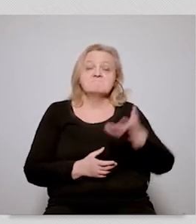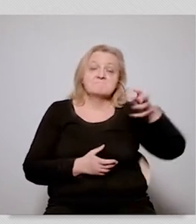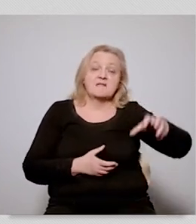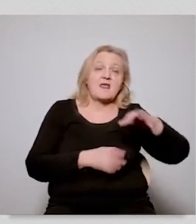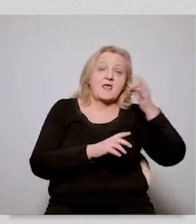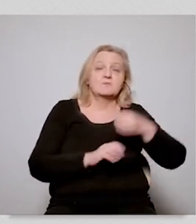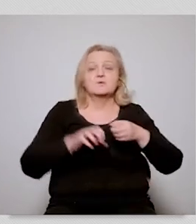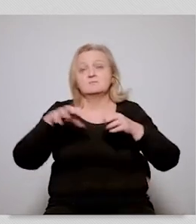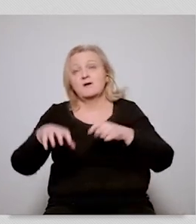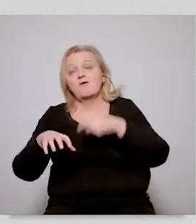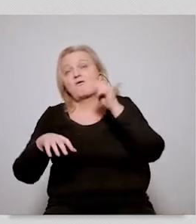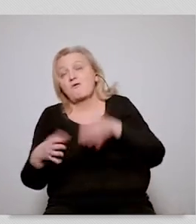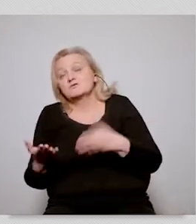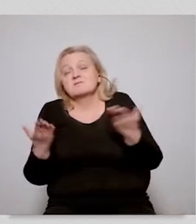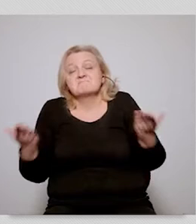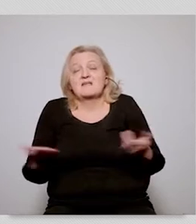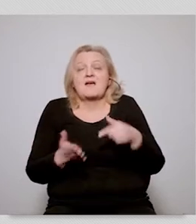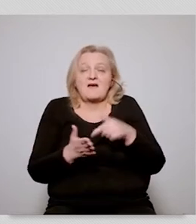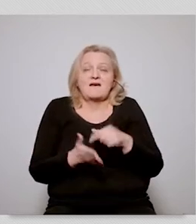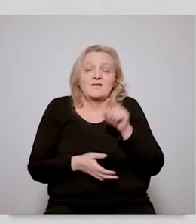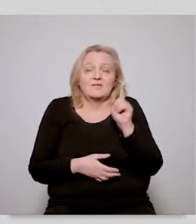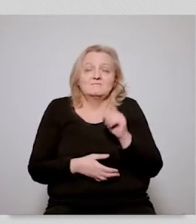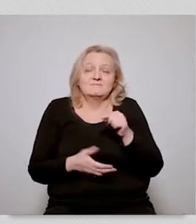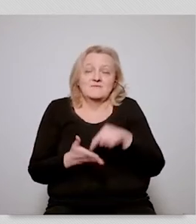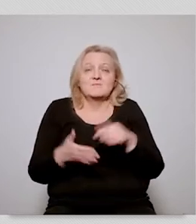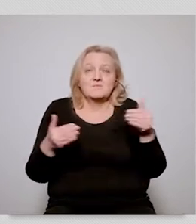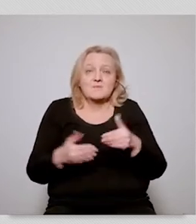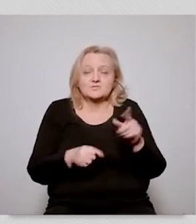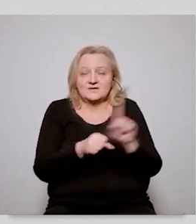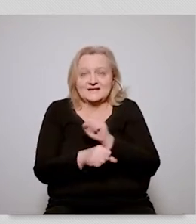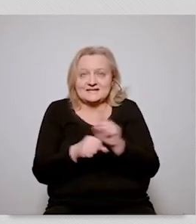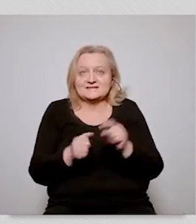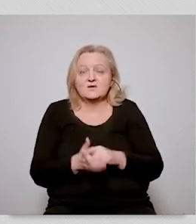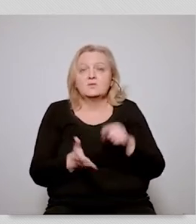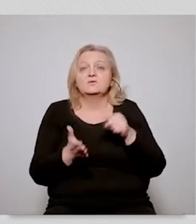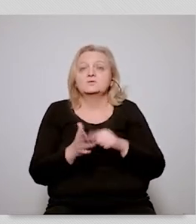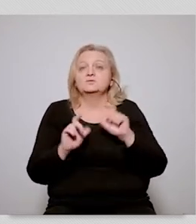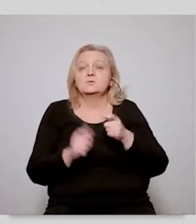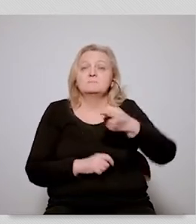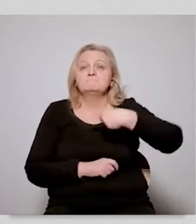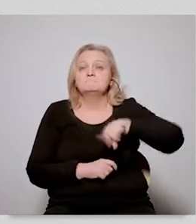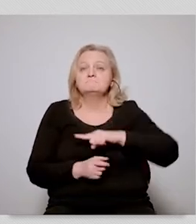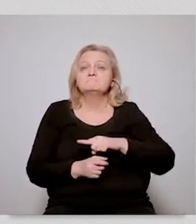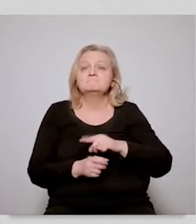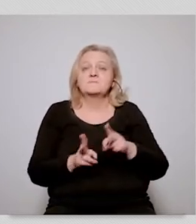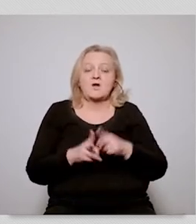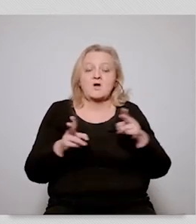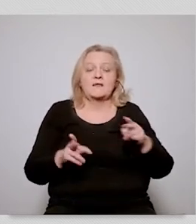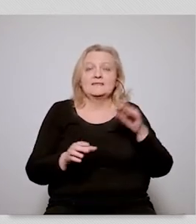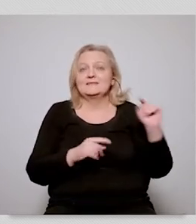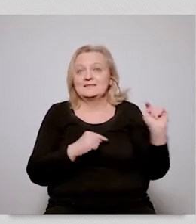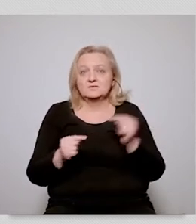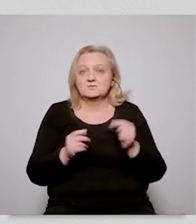exploited by the populace so it is also a serious um risk we need to